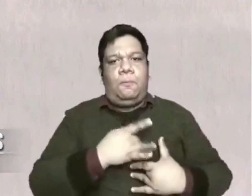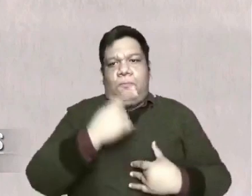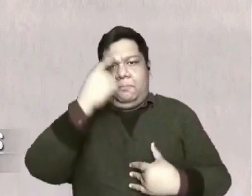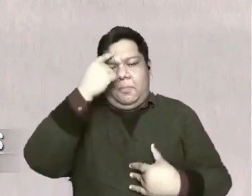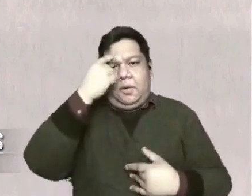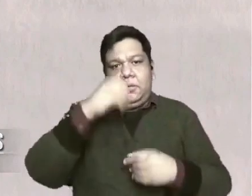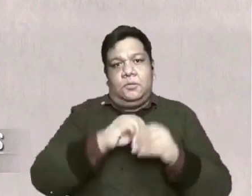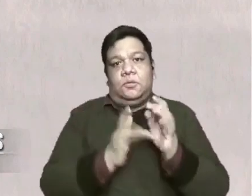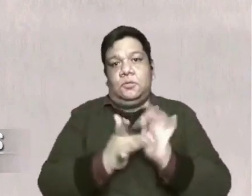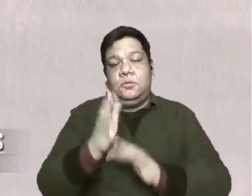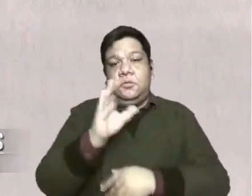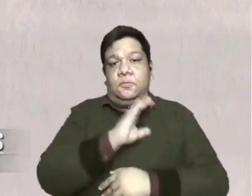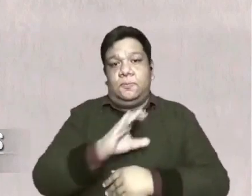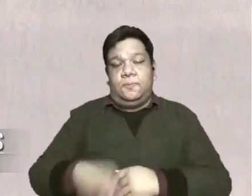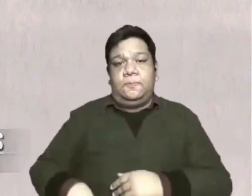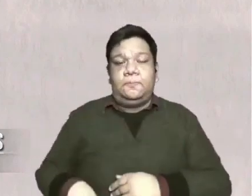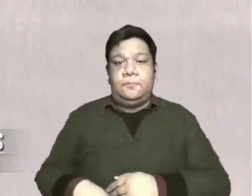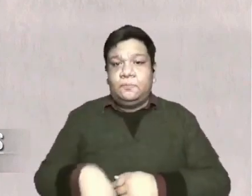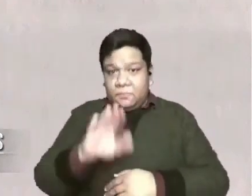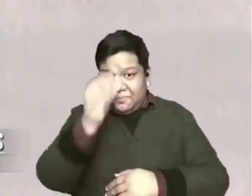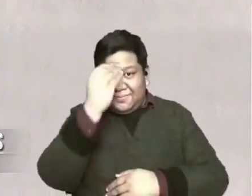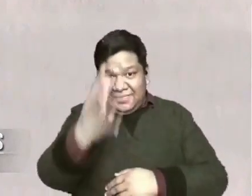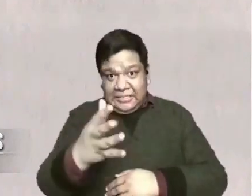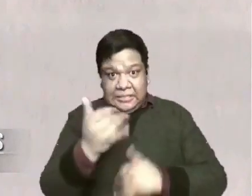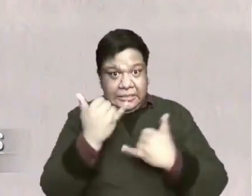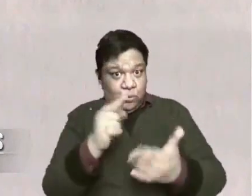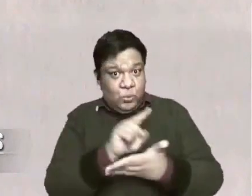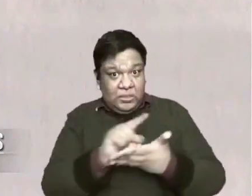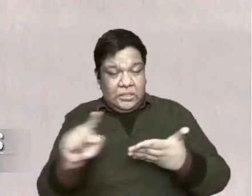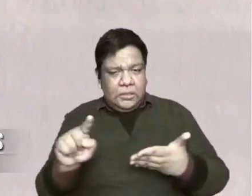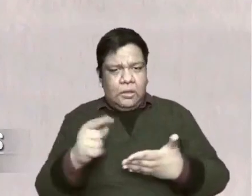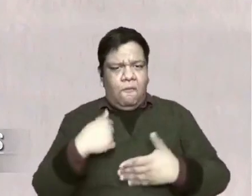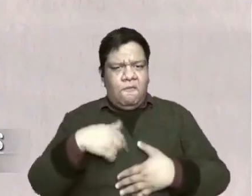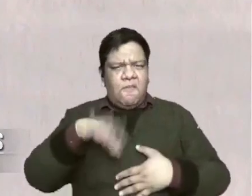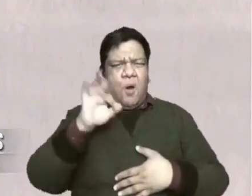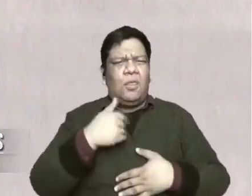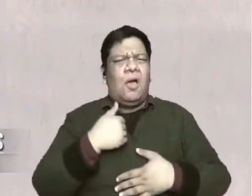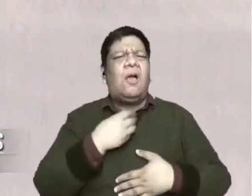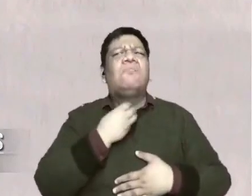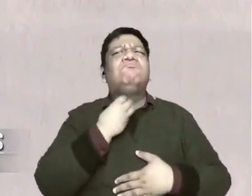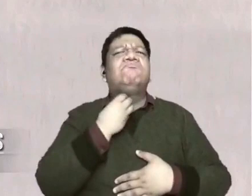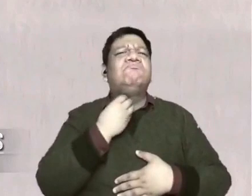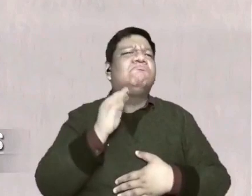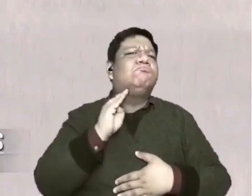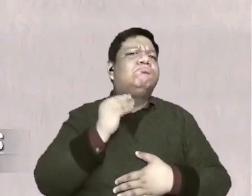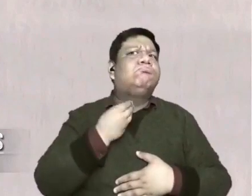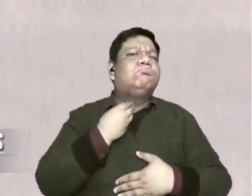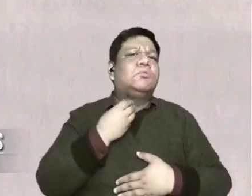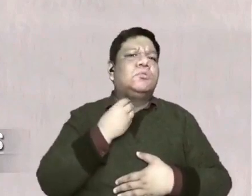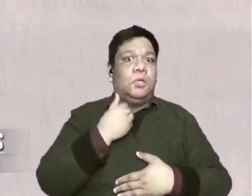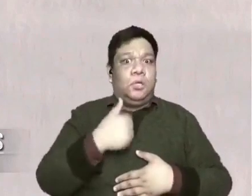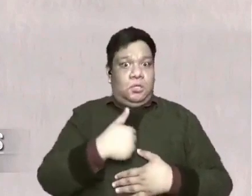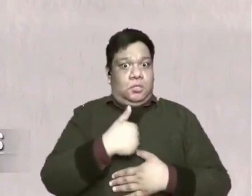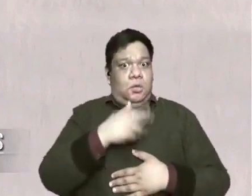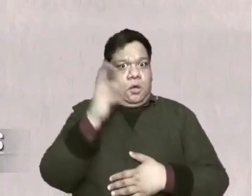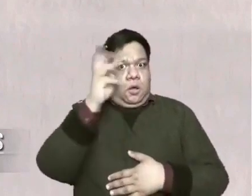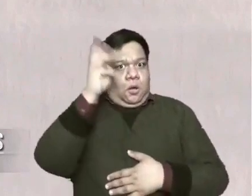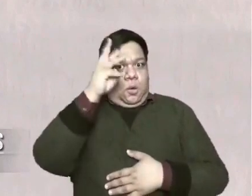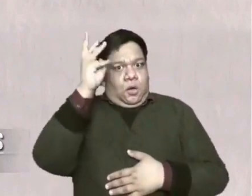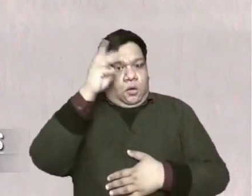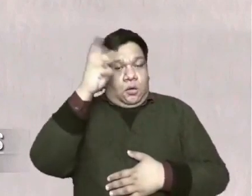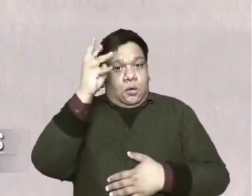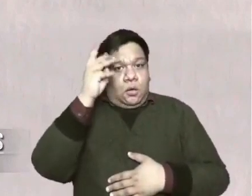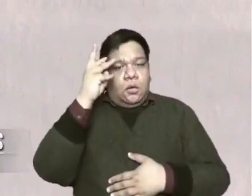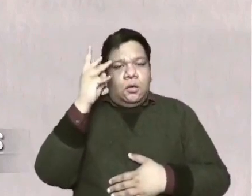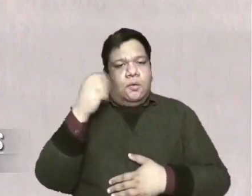You know this week I discovered I had a lump in my neck and I was tempted to worry but I had